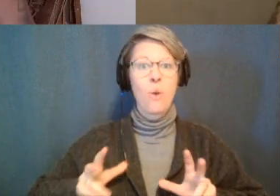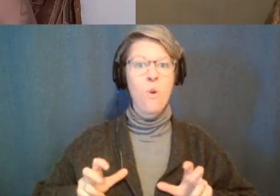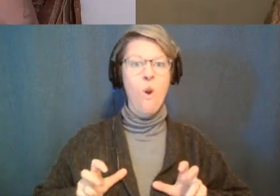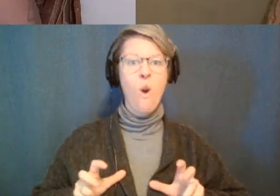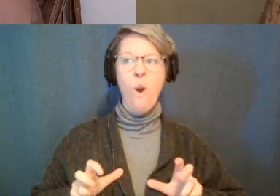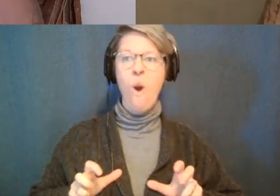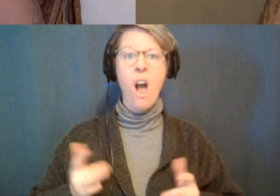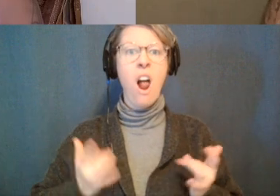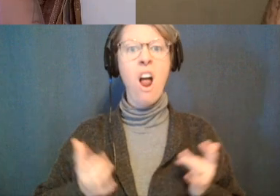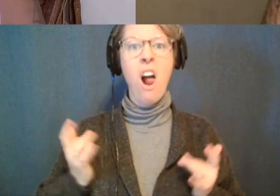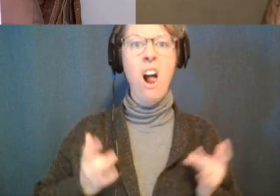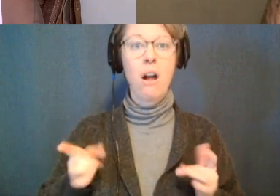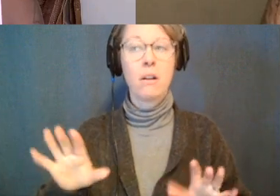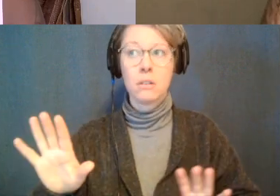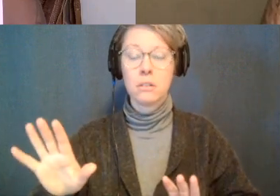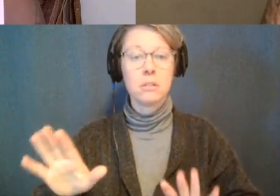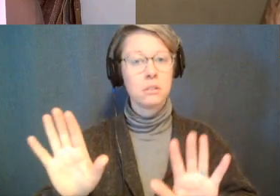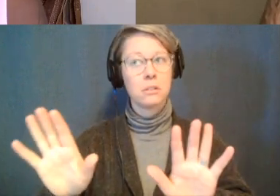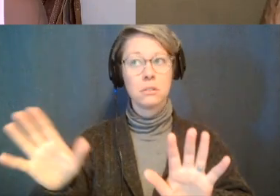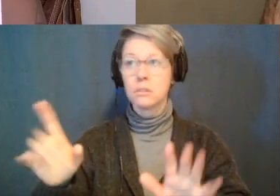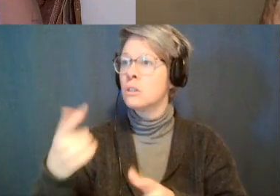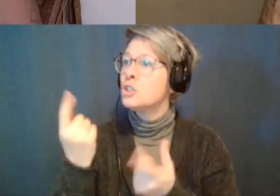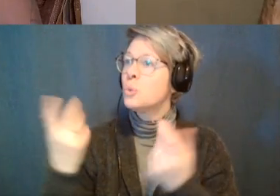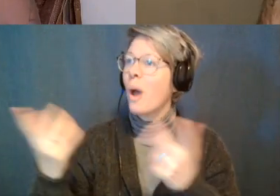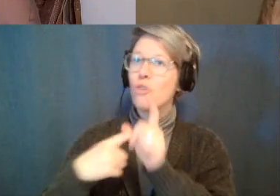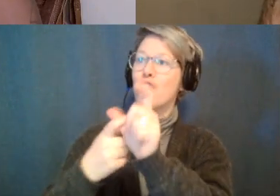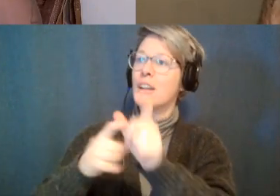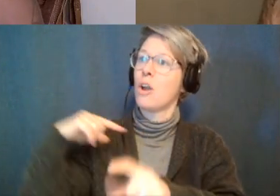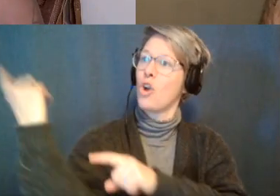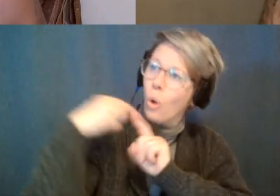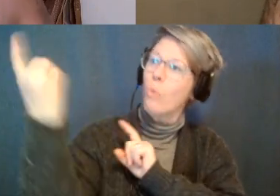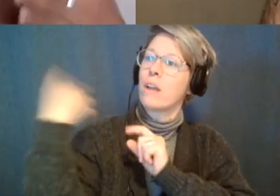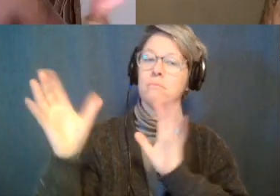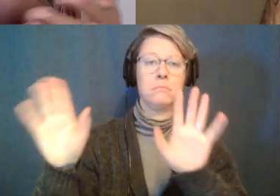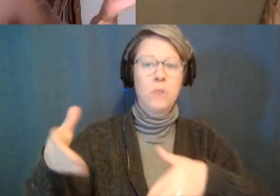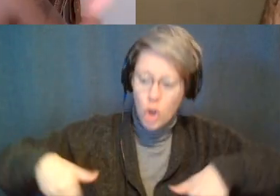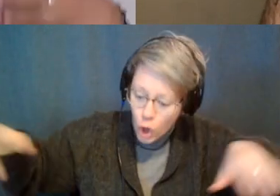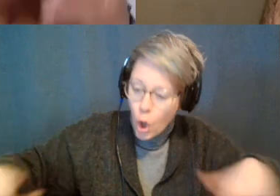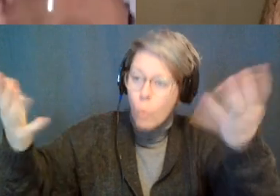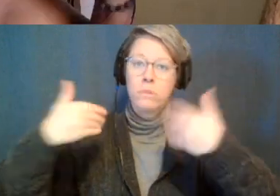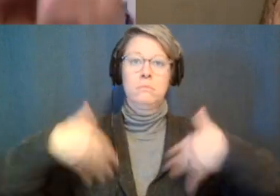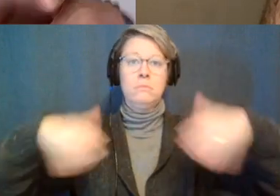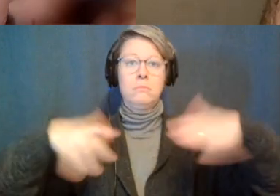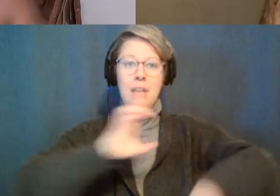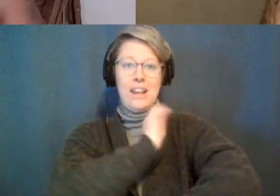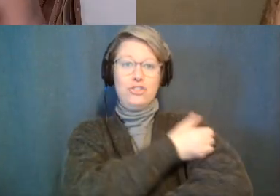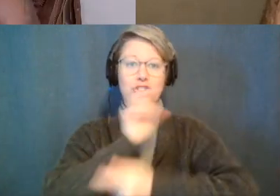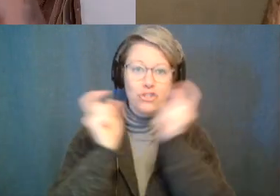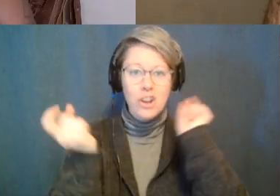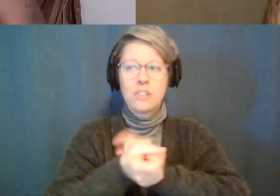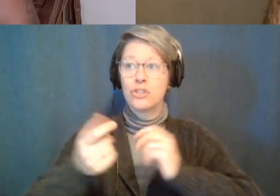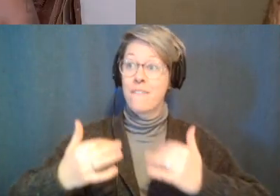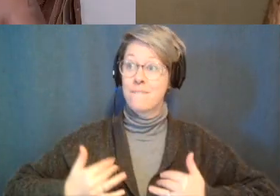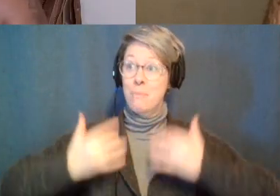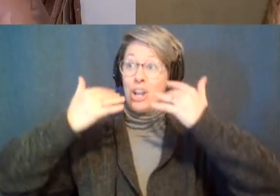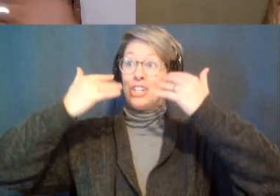up and they just can't control themselves literally get up and run to the other room like go do a sprint somewhere i can actually mean it like change your state your vibrational